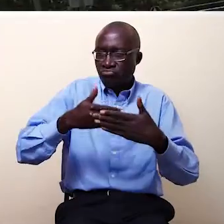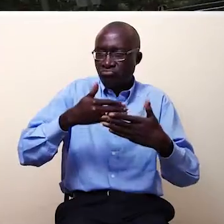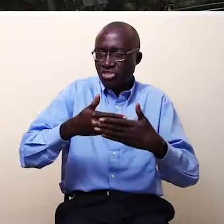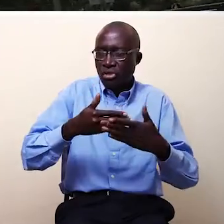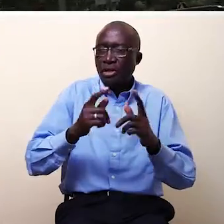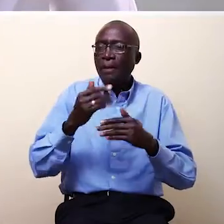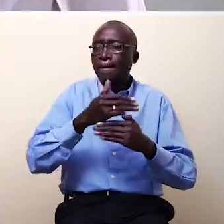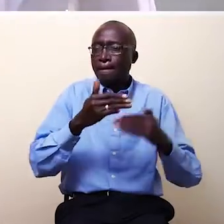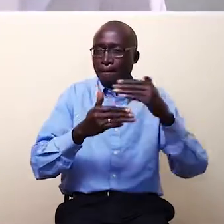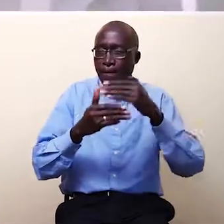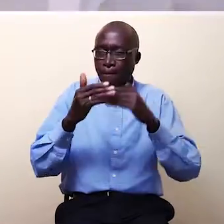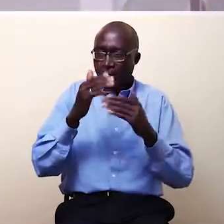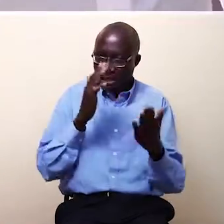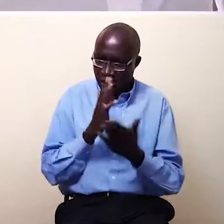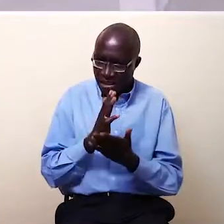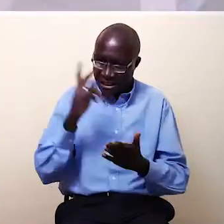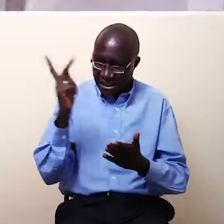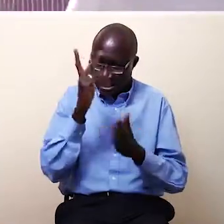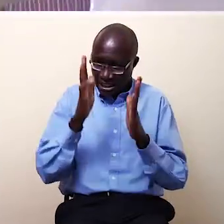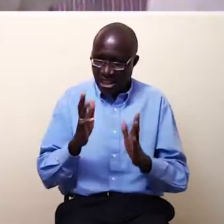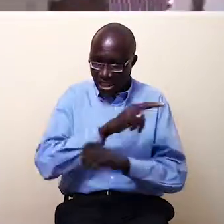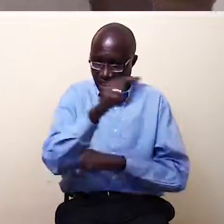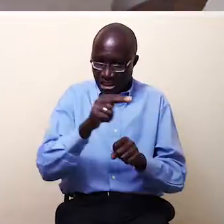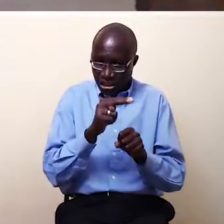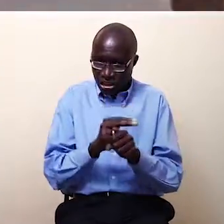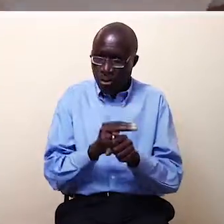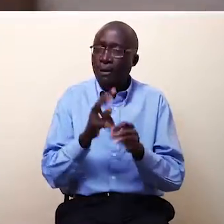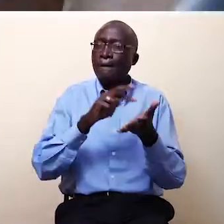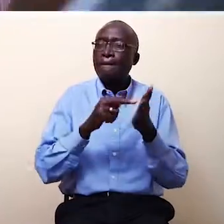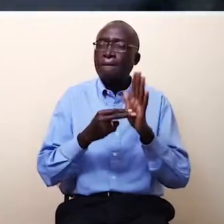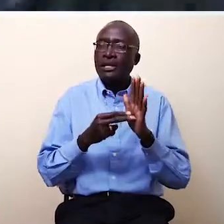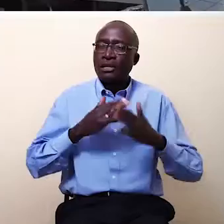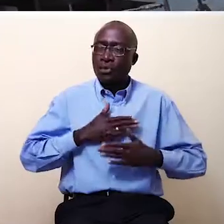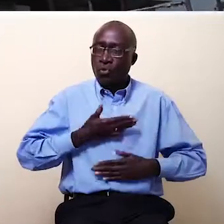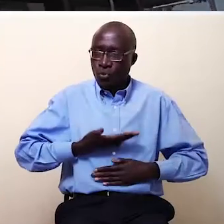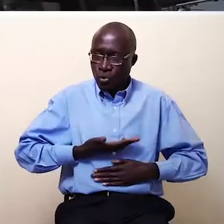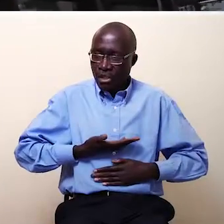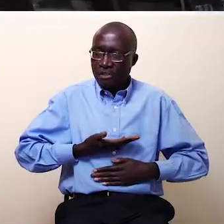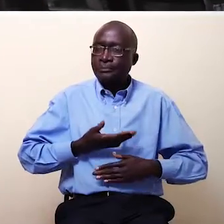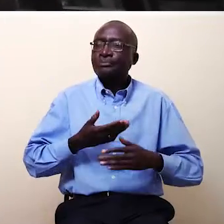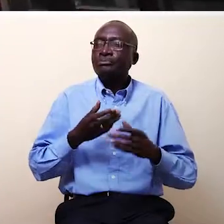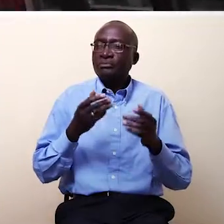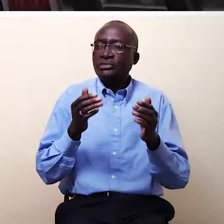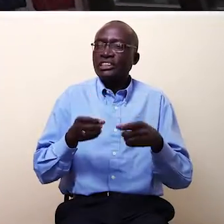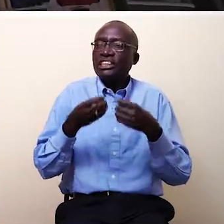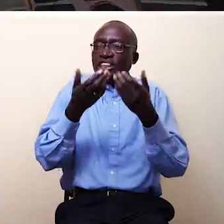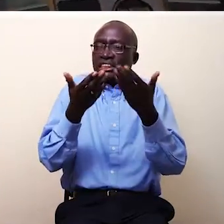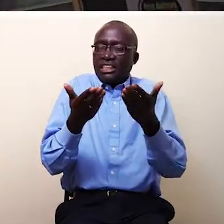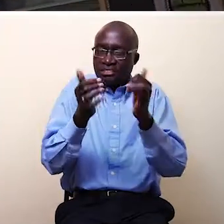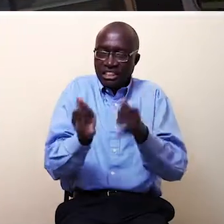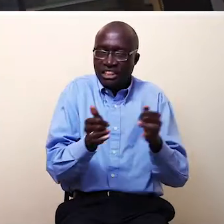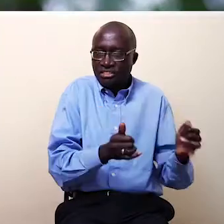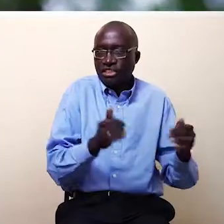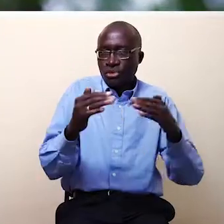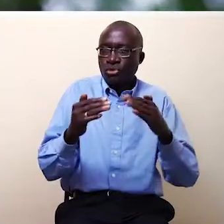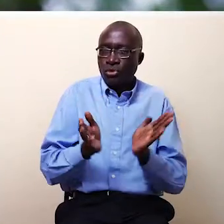can build a real sense of Kenya as a nation, then it means that we're willing to sort of temporarily make sacrifices in individuals and as